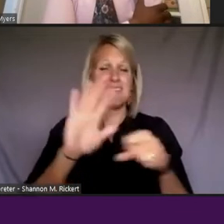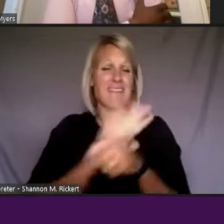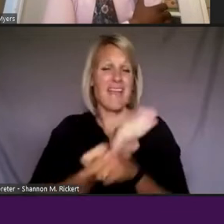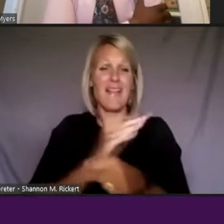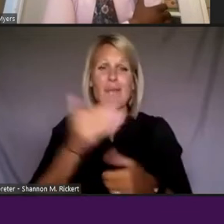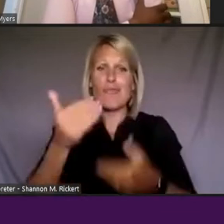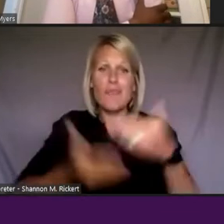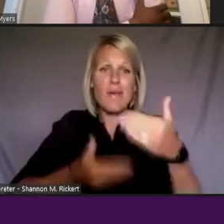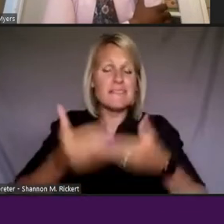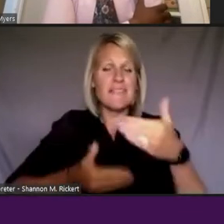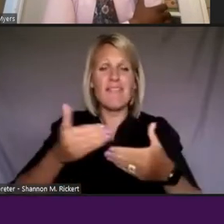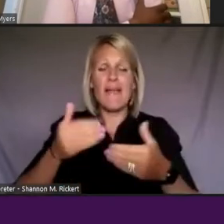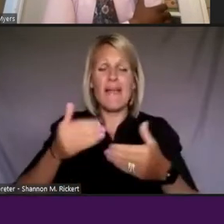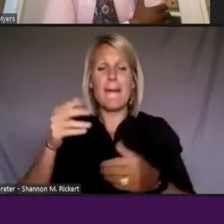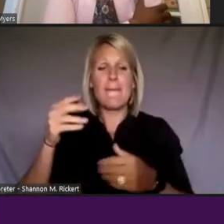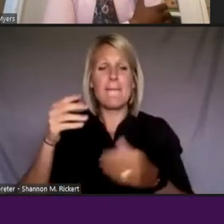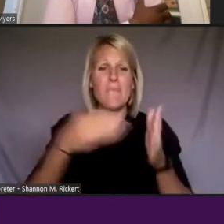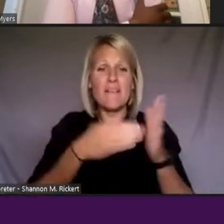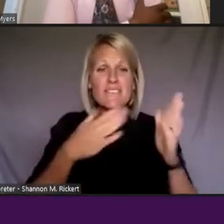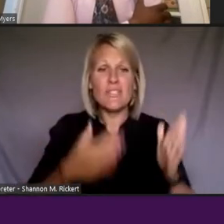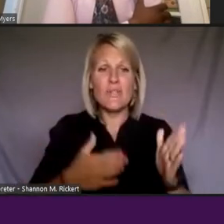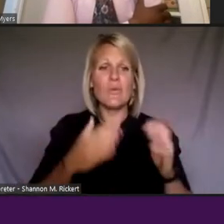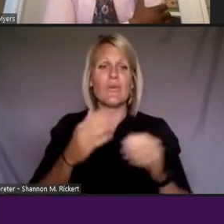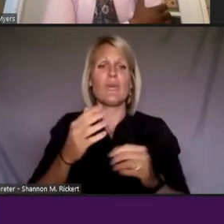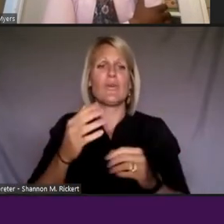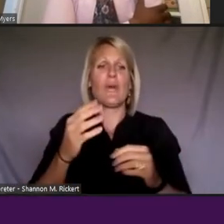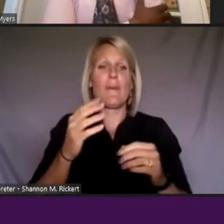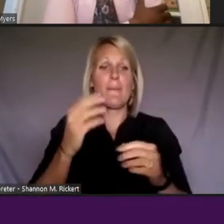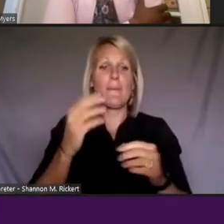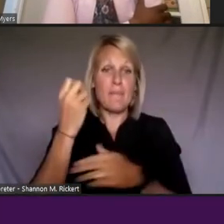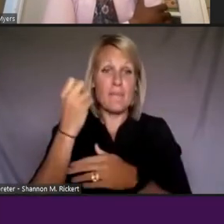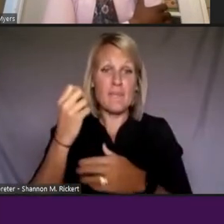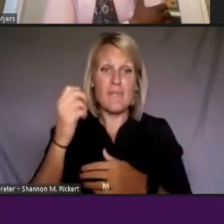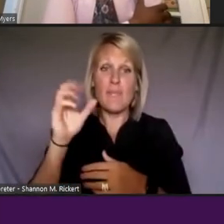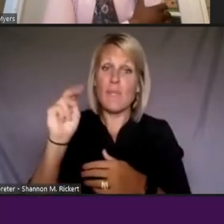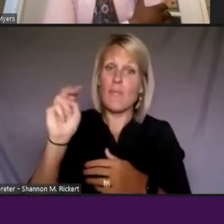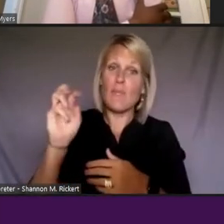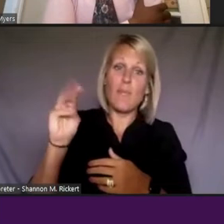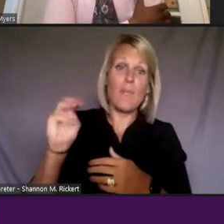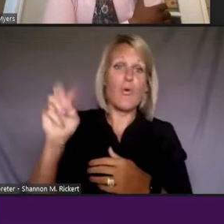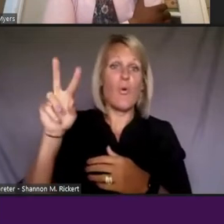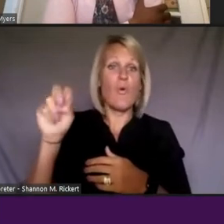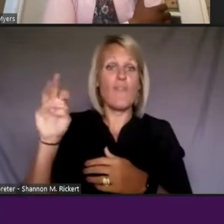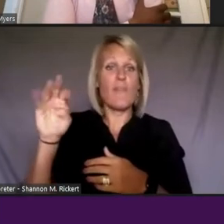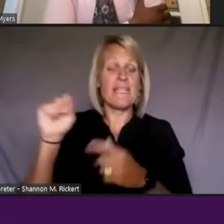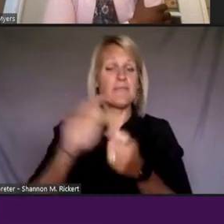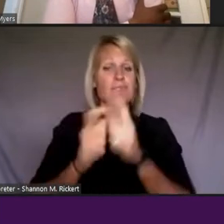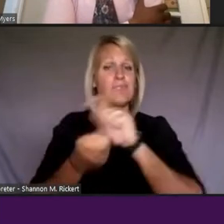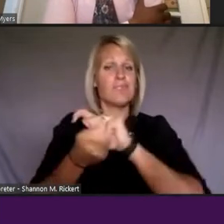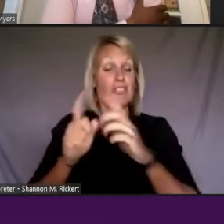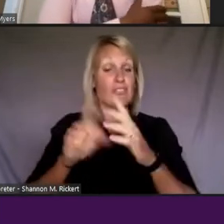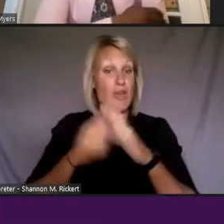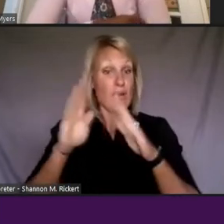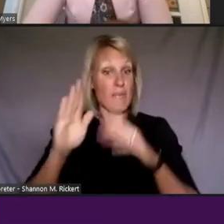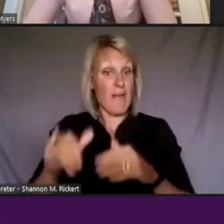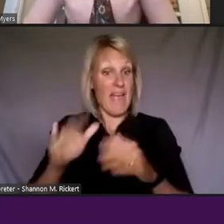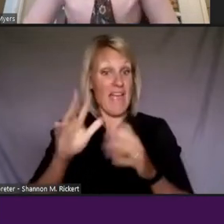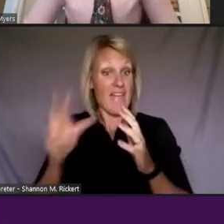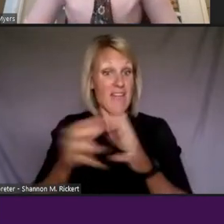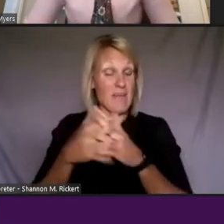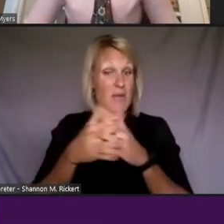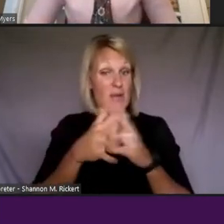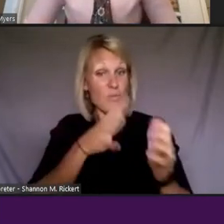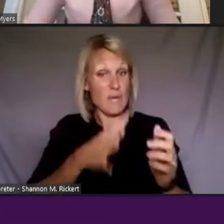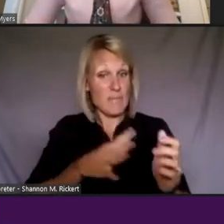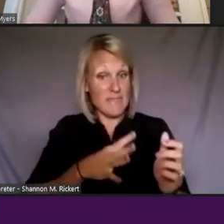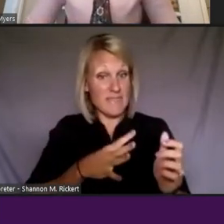movement happening in this country, history, started actually by African-American women, who had been working and carrying this drumbeat forward, Larry is